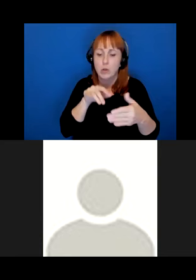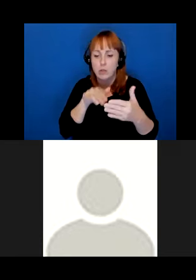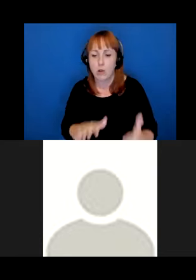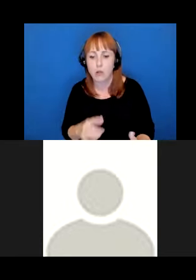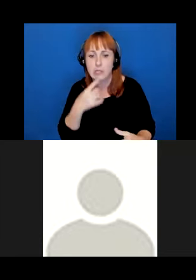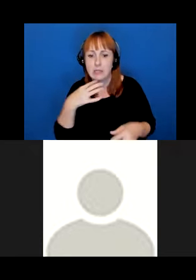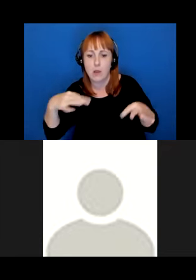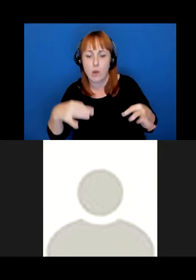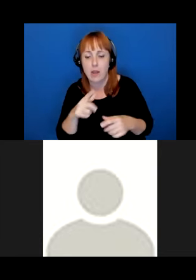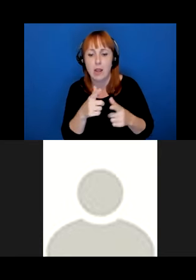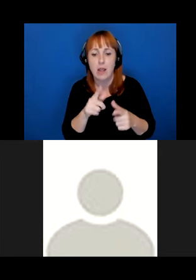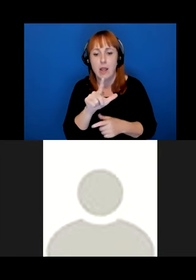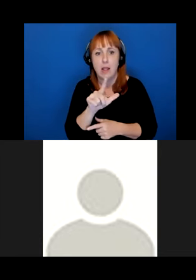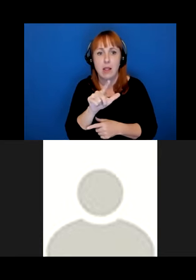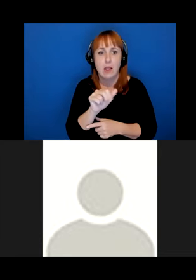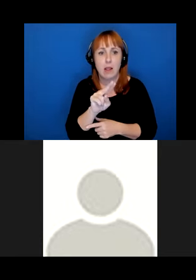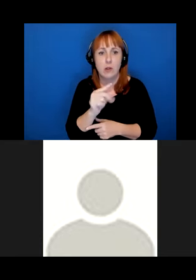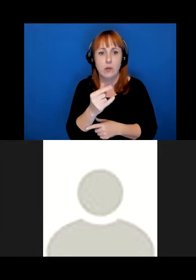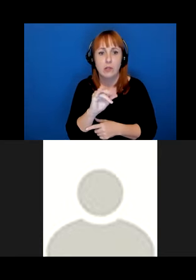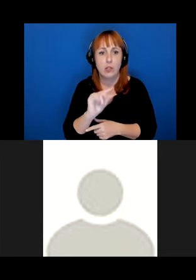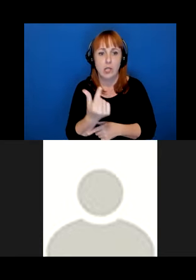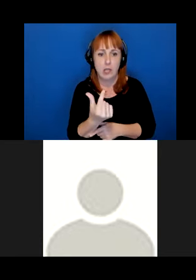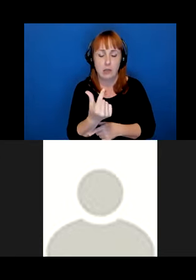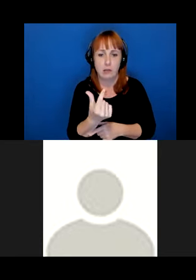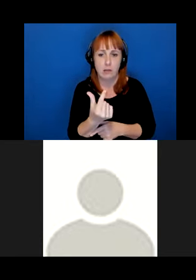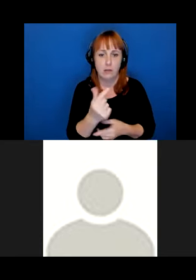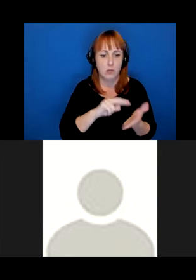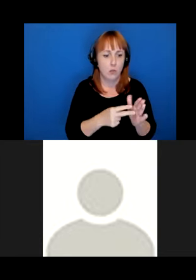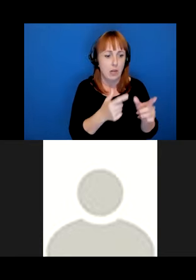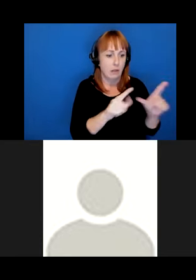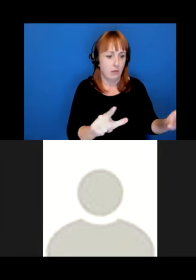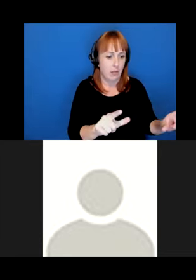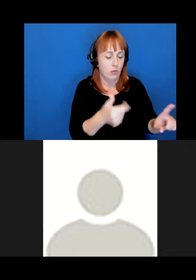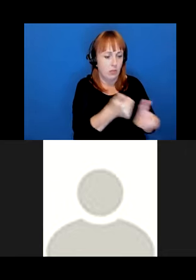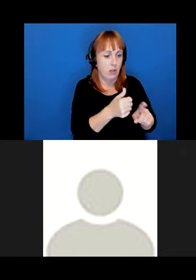languaging in order to shift away from the idea of language as an object.